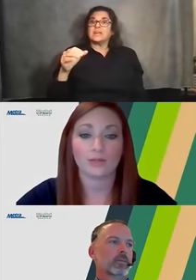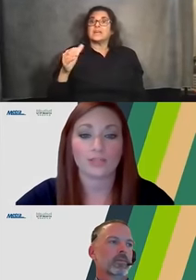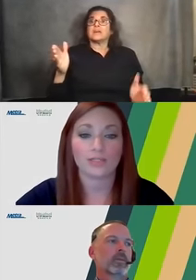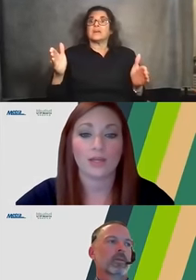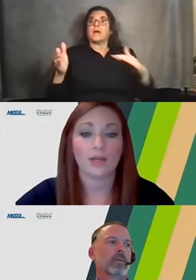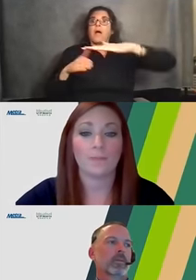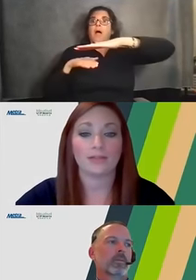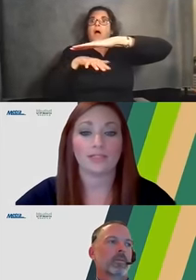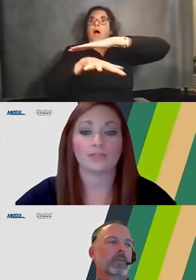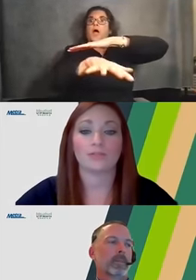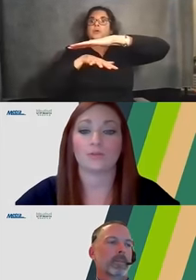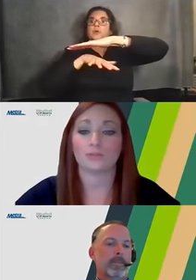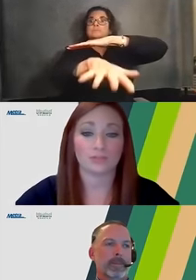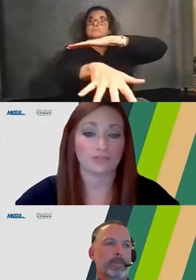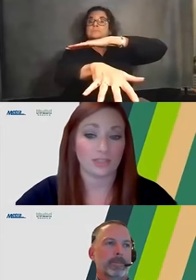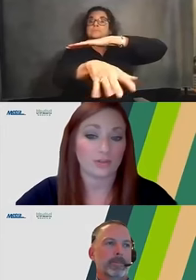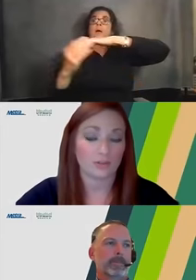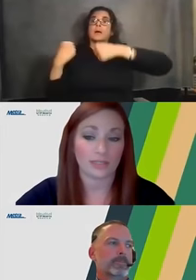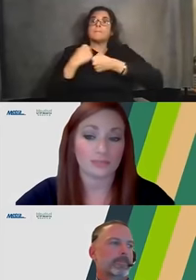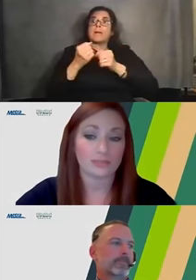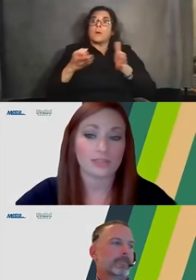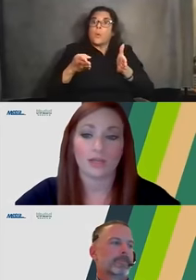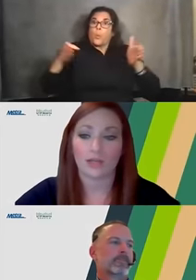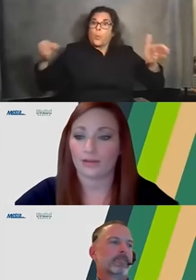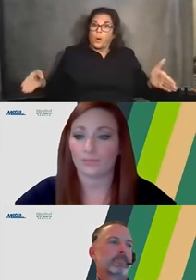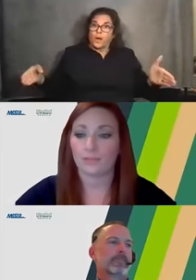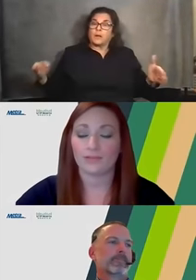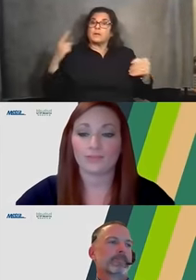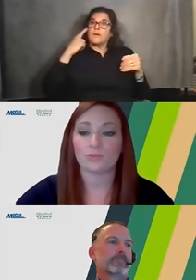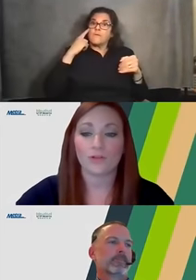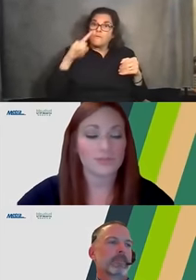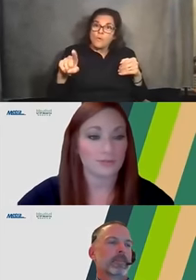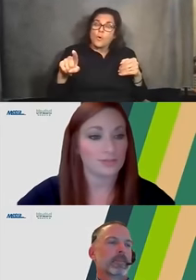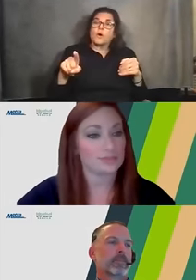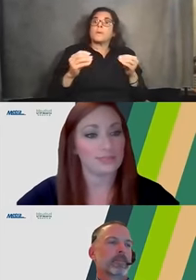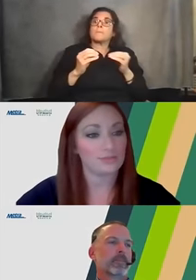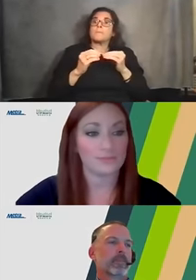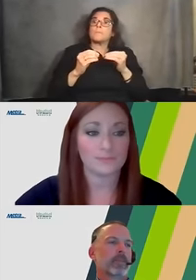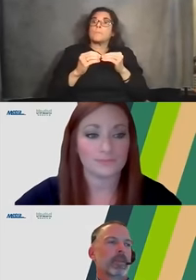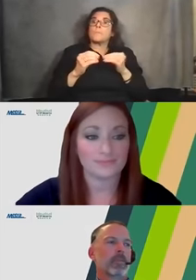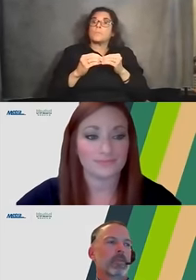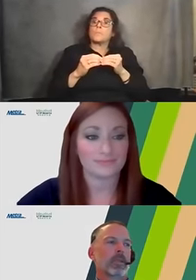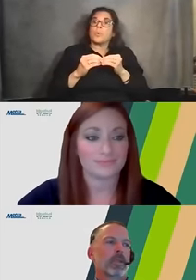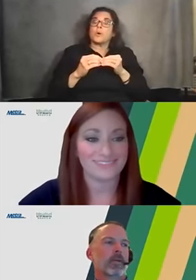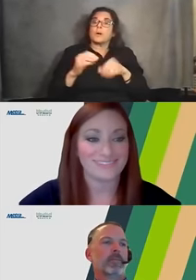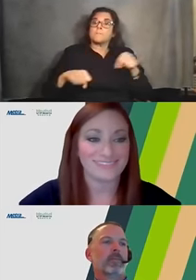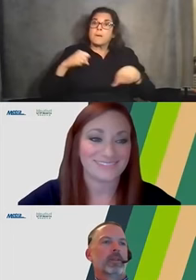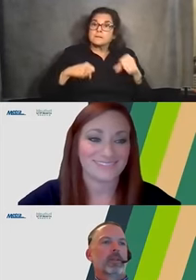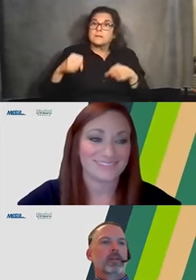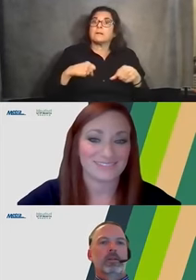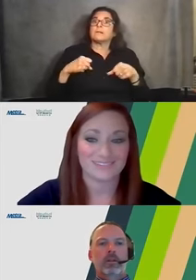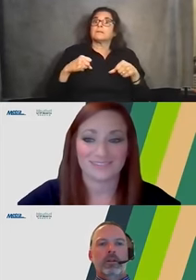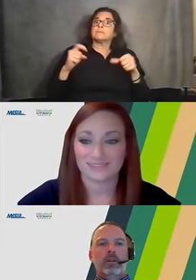wider sidewalks, bike lanes, or reduced vehicle lanes? I believe this will also go to you, Steve. Sure.